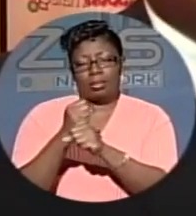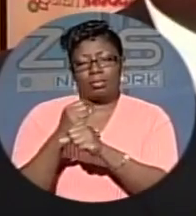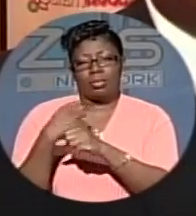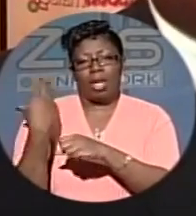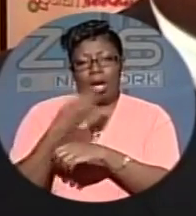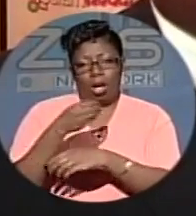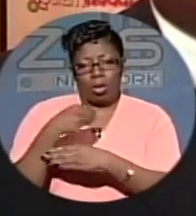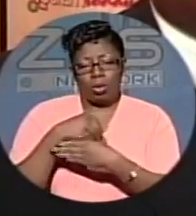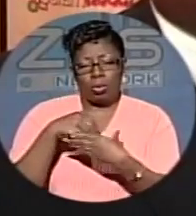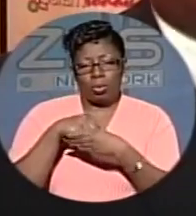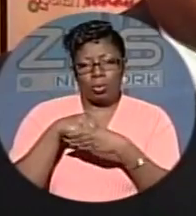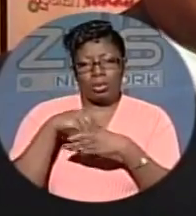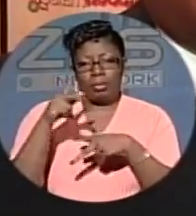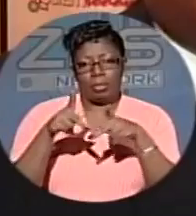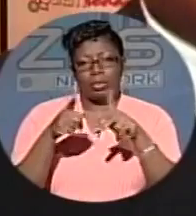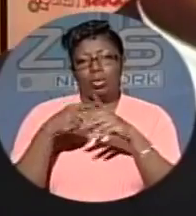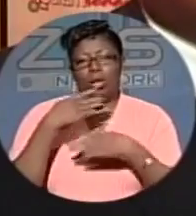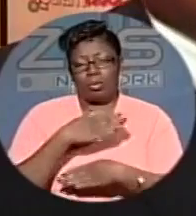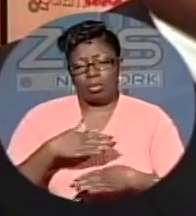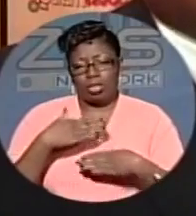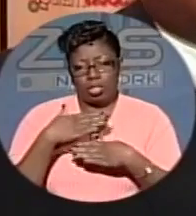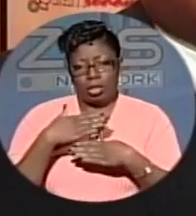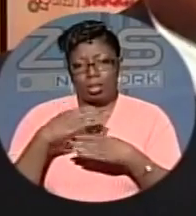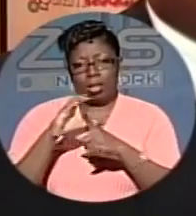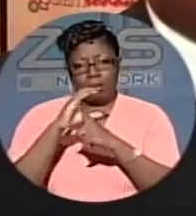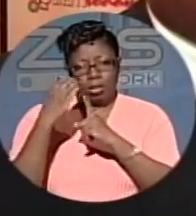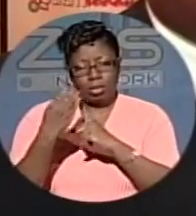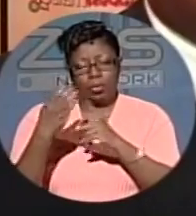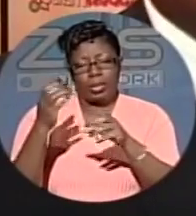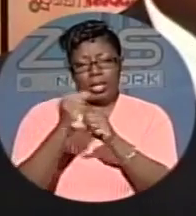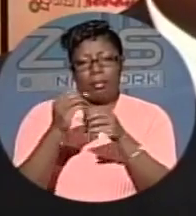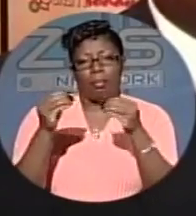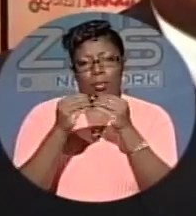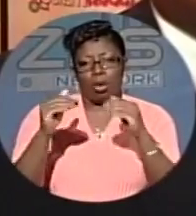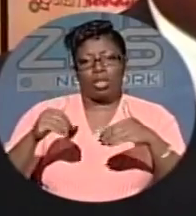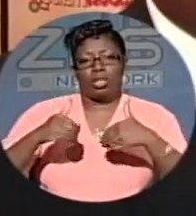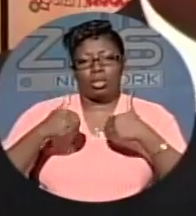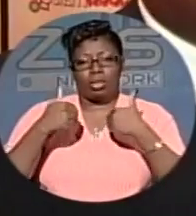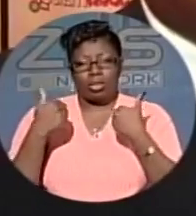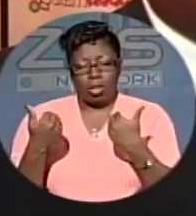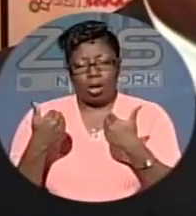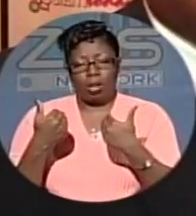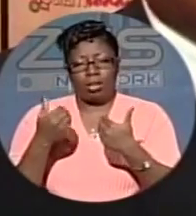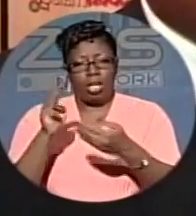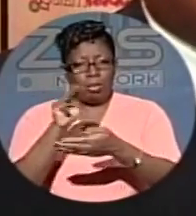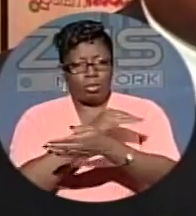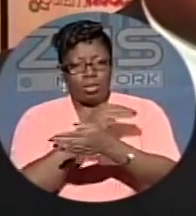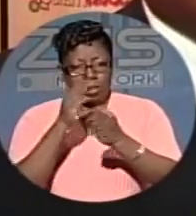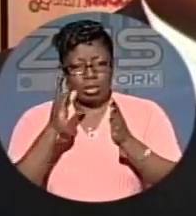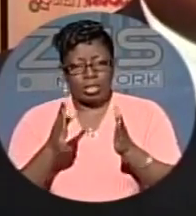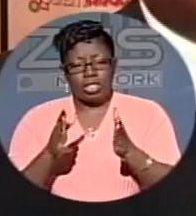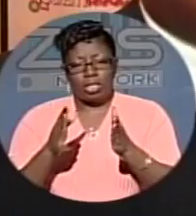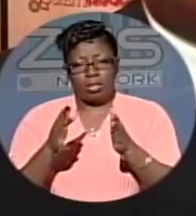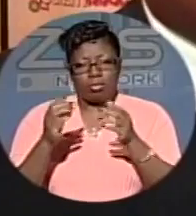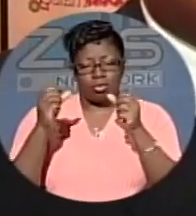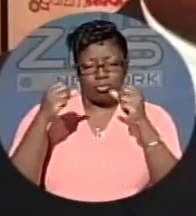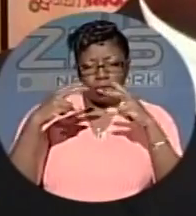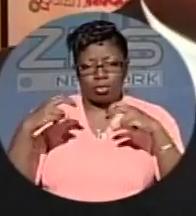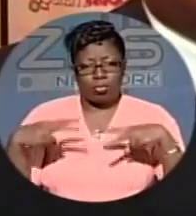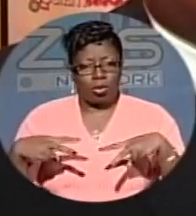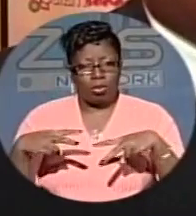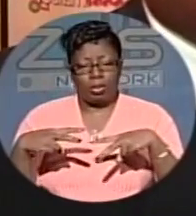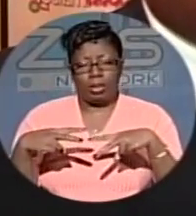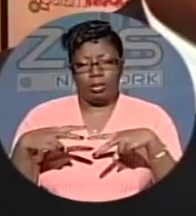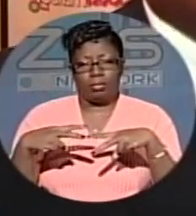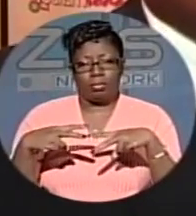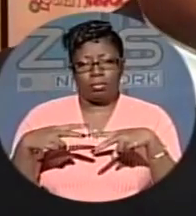our culture and where it comes from, I think that we'll have more young artists exploring in various directions in terms of